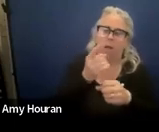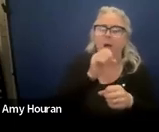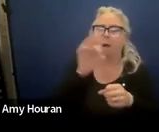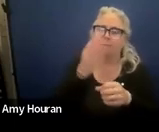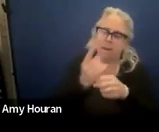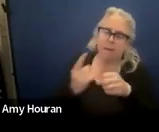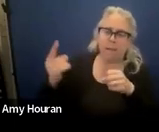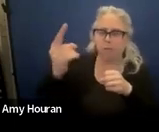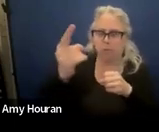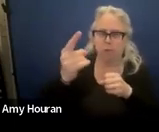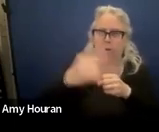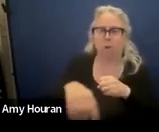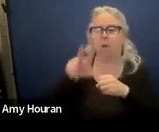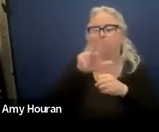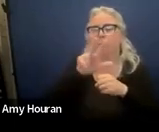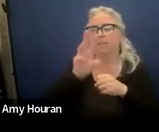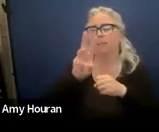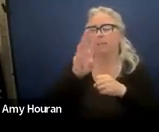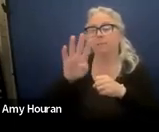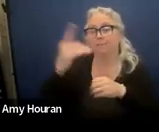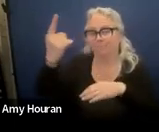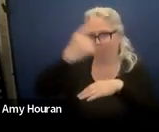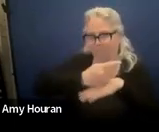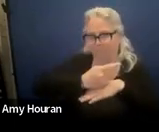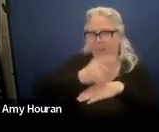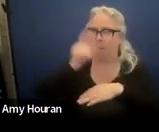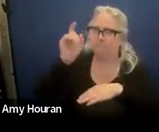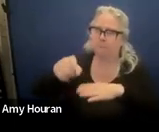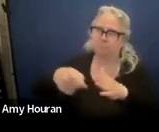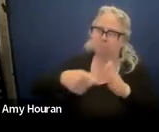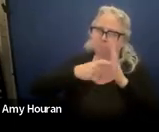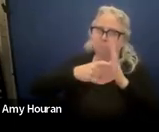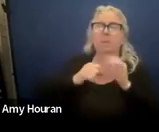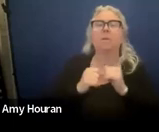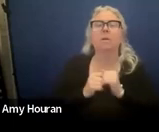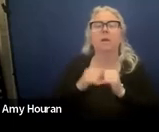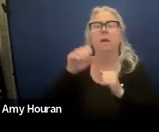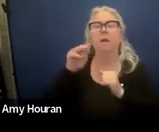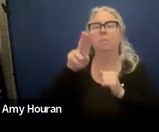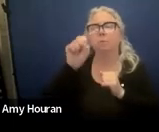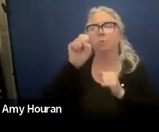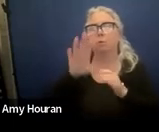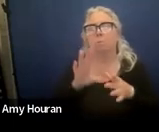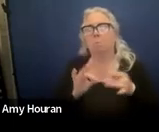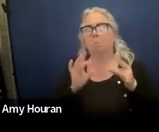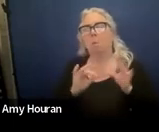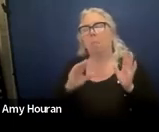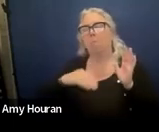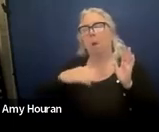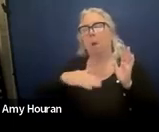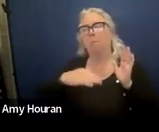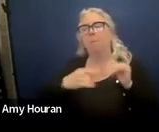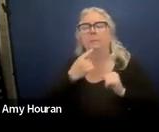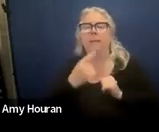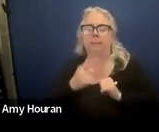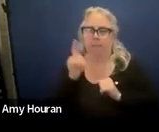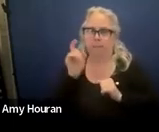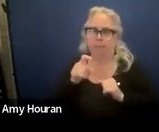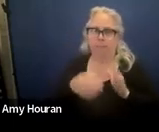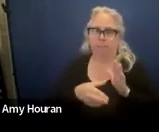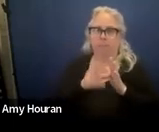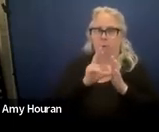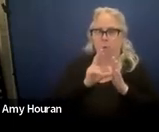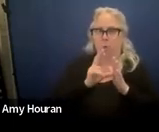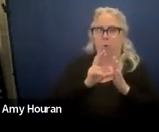there's that 364 days um and there's your muser snip that just says that that that it needs to be reviewed